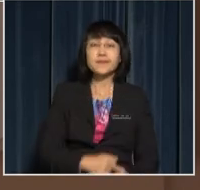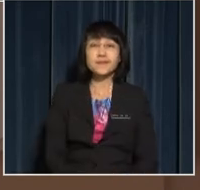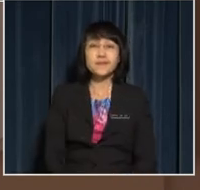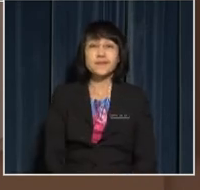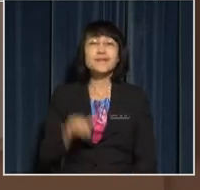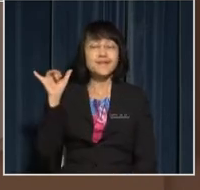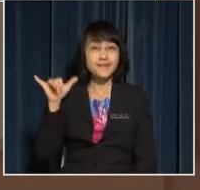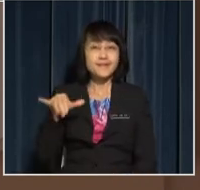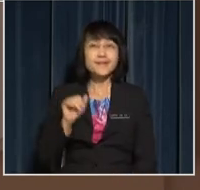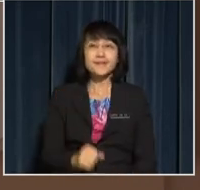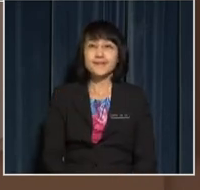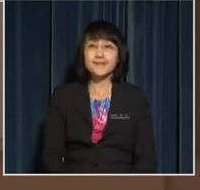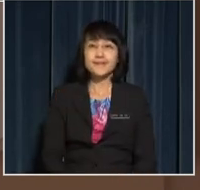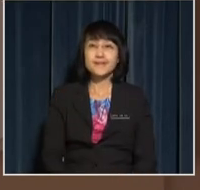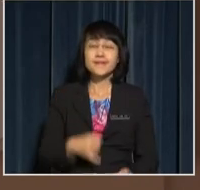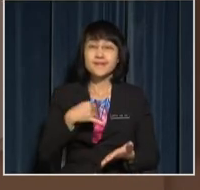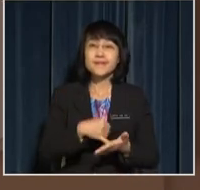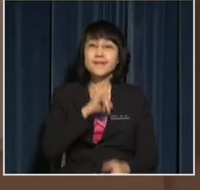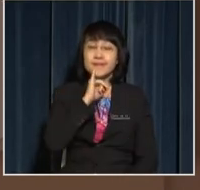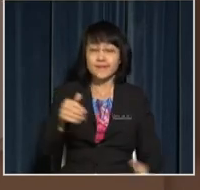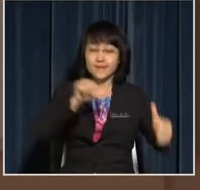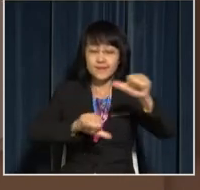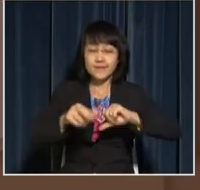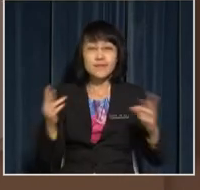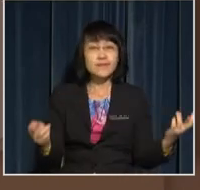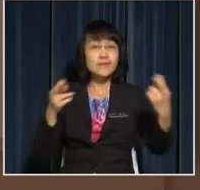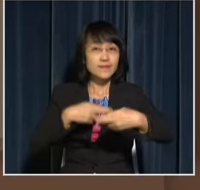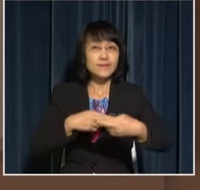Yes, it is the Science Room